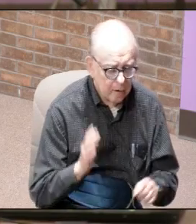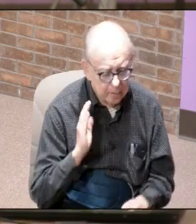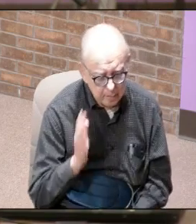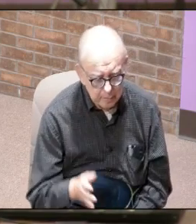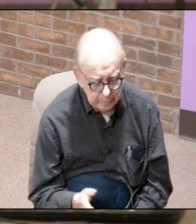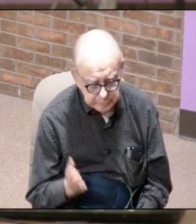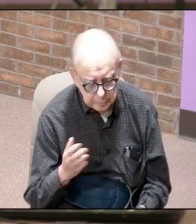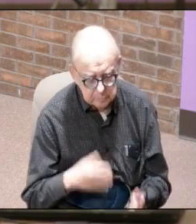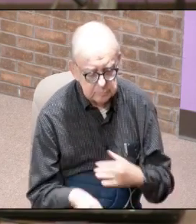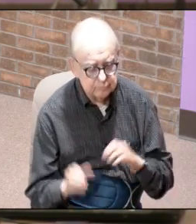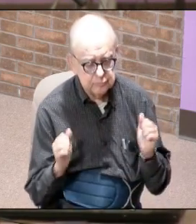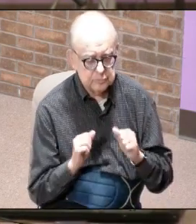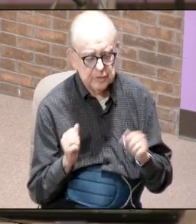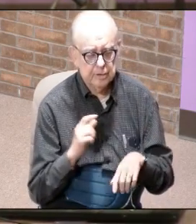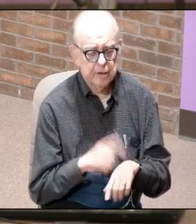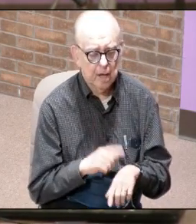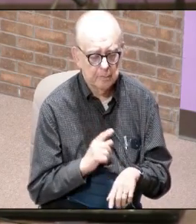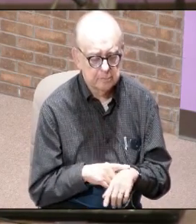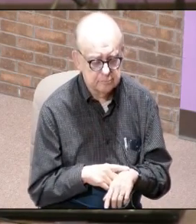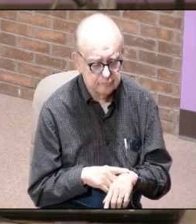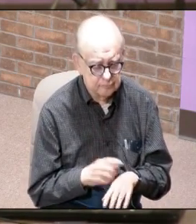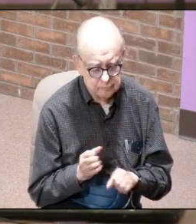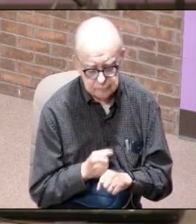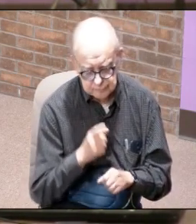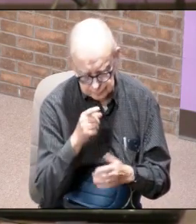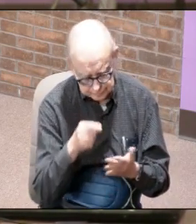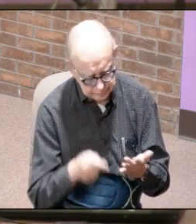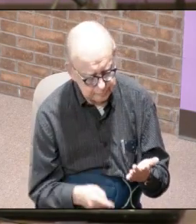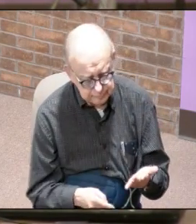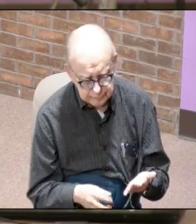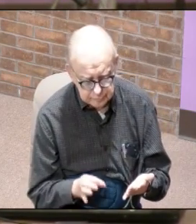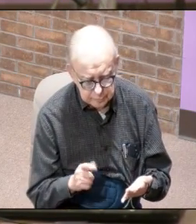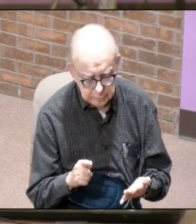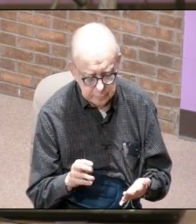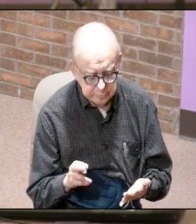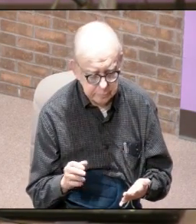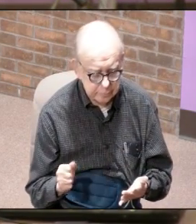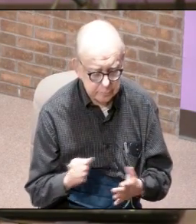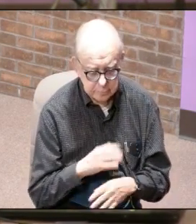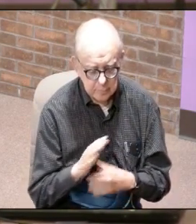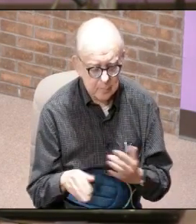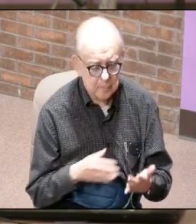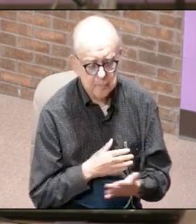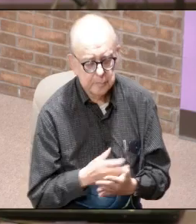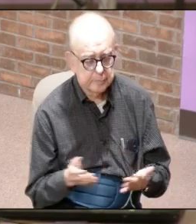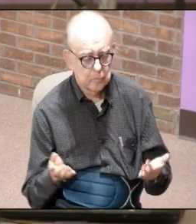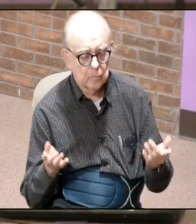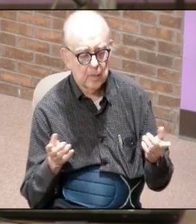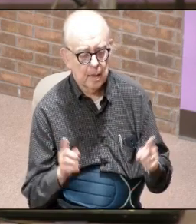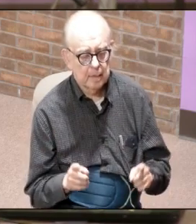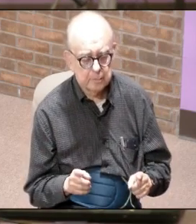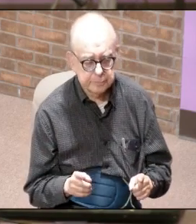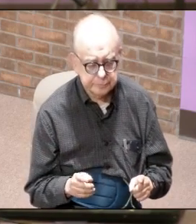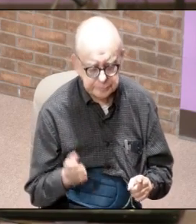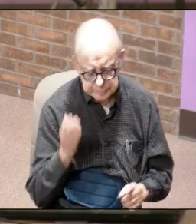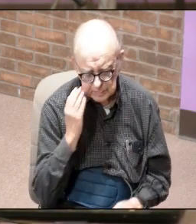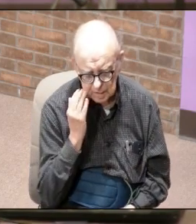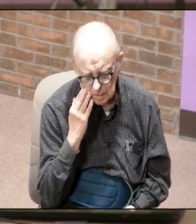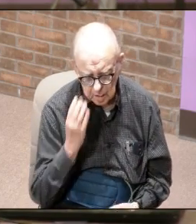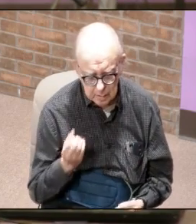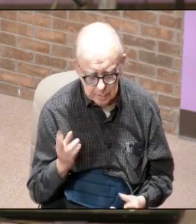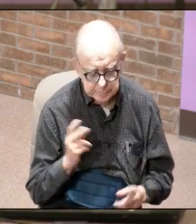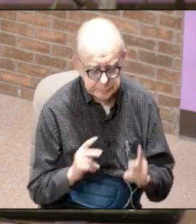now that we're coming into the winter and and we're got we got this and we got the flu season and we got all of these other things that are going you know